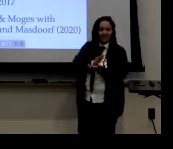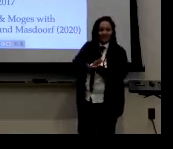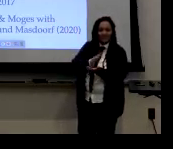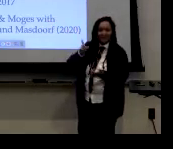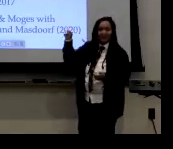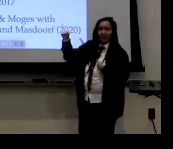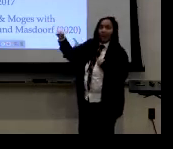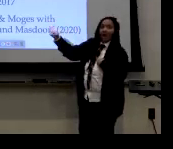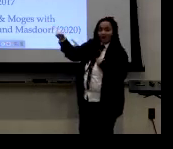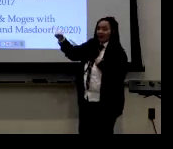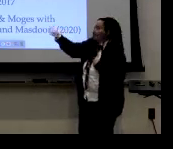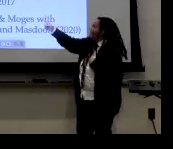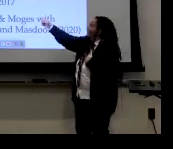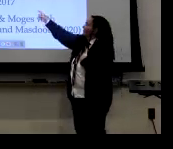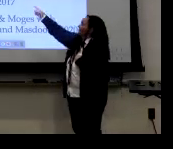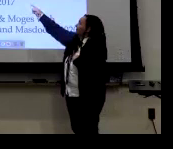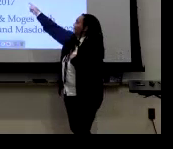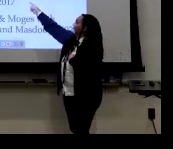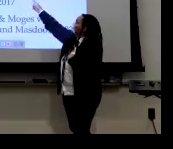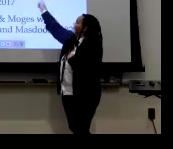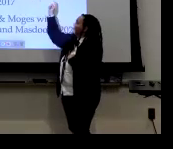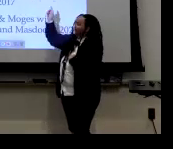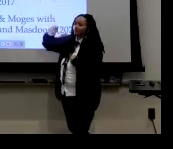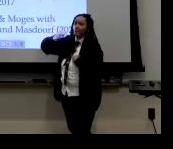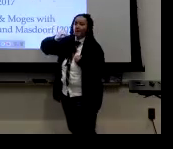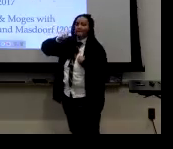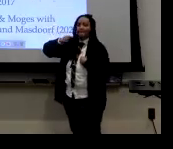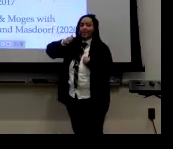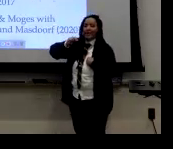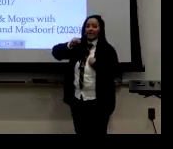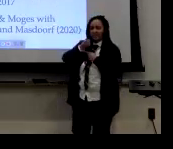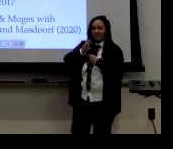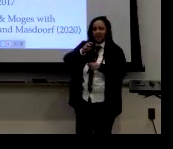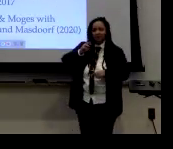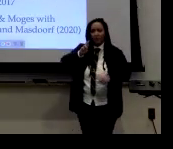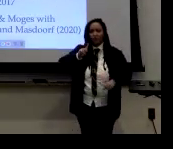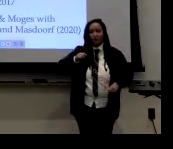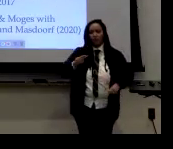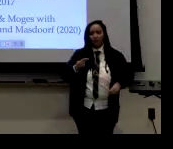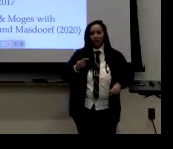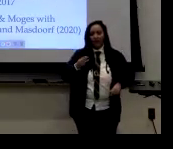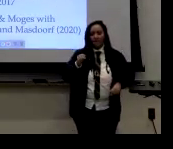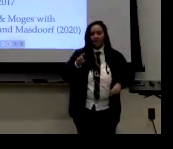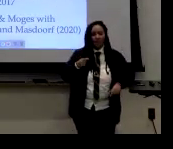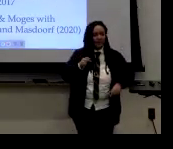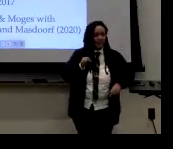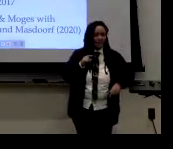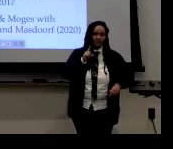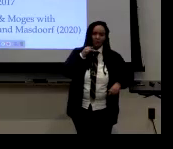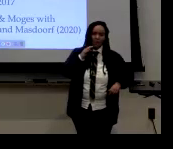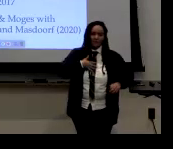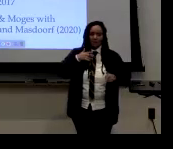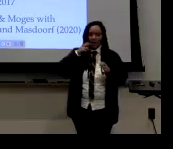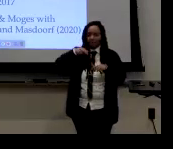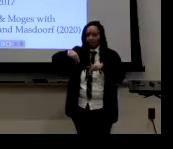That was actually my first paper. You can see my name right there. And Morgan, was from Dr. Ruth Morgan